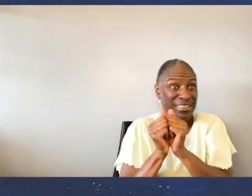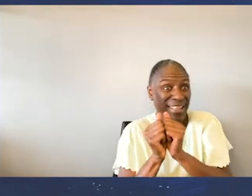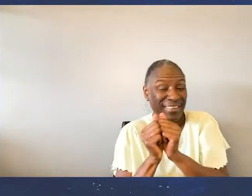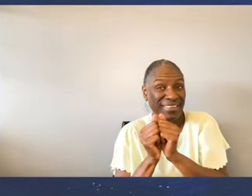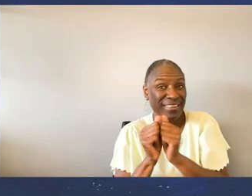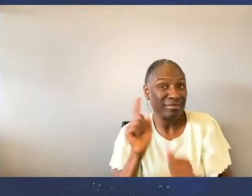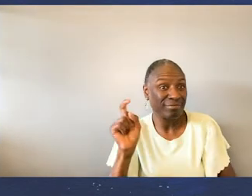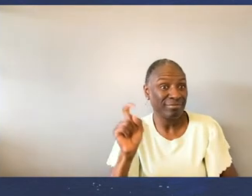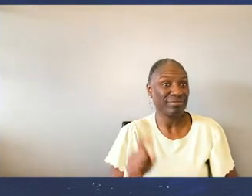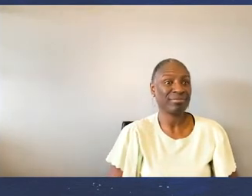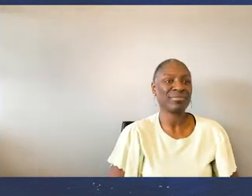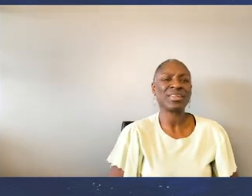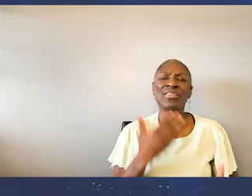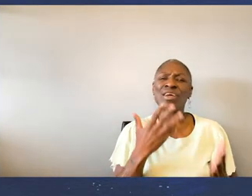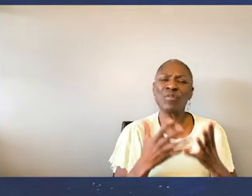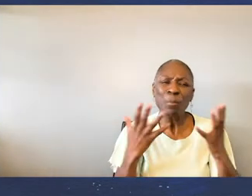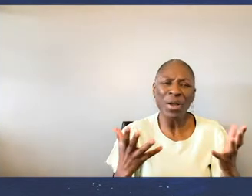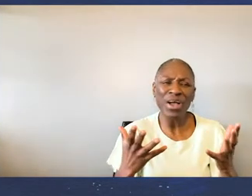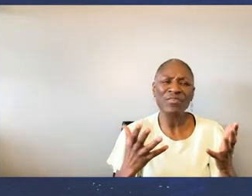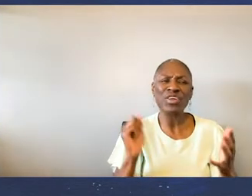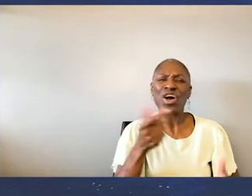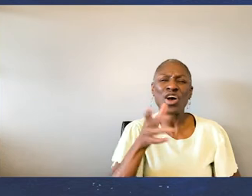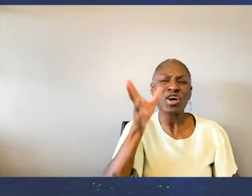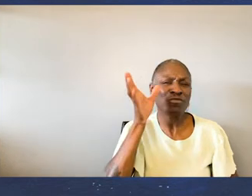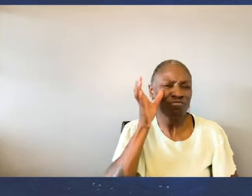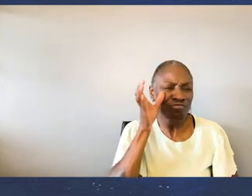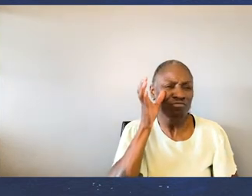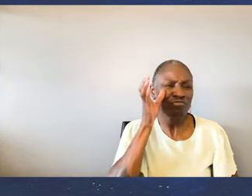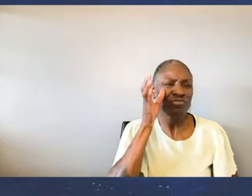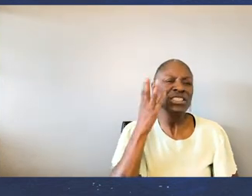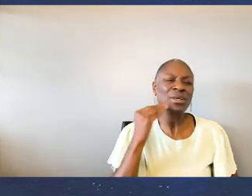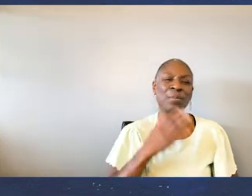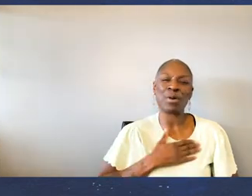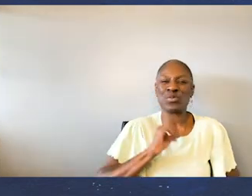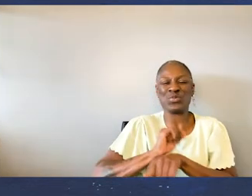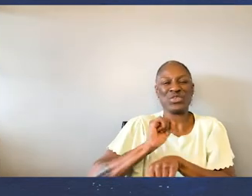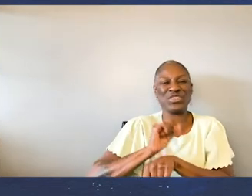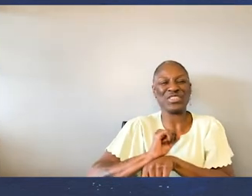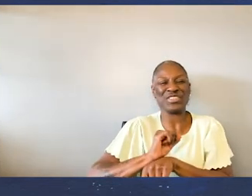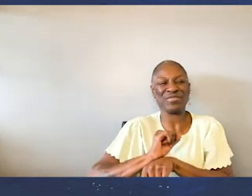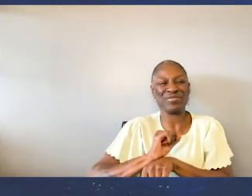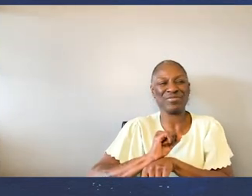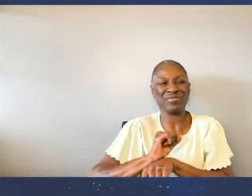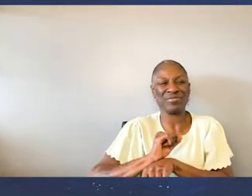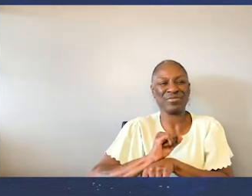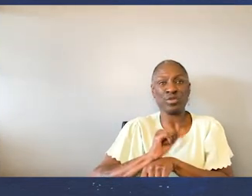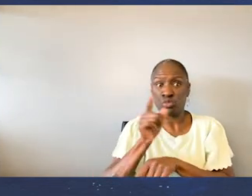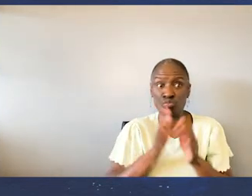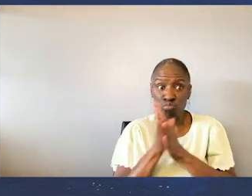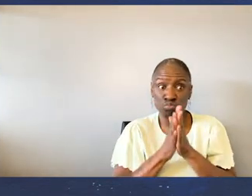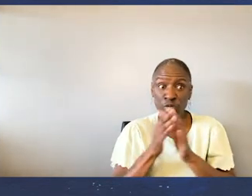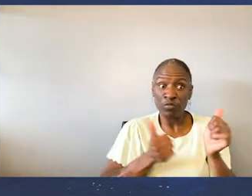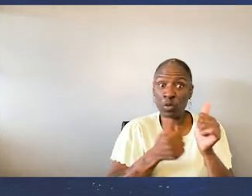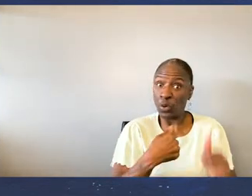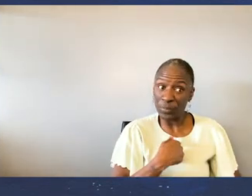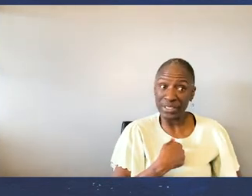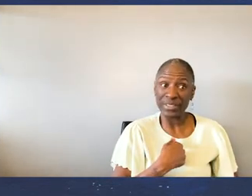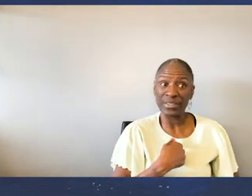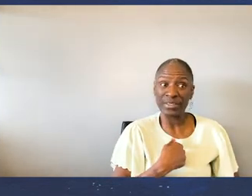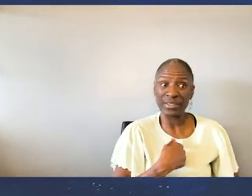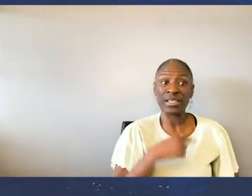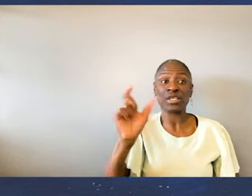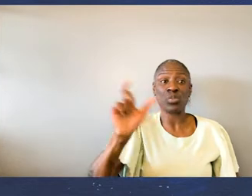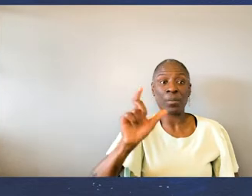Thank you so much to everyone for listening to my experience and my work. If you want to keep up with my ongoing work, I'm